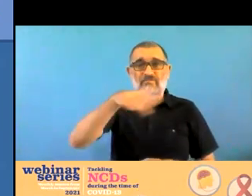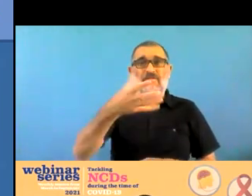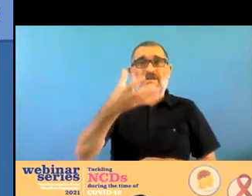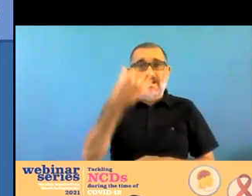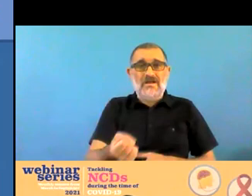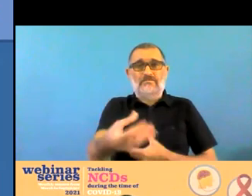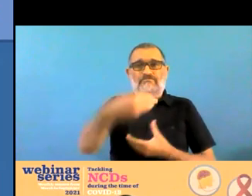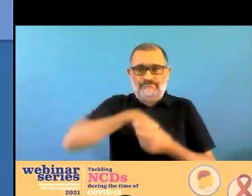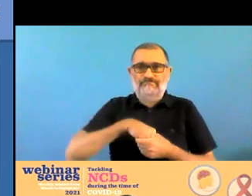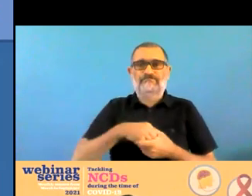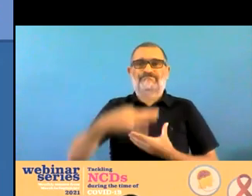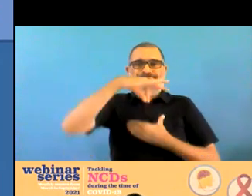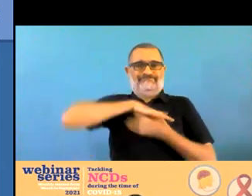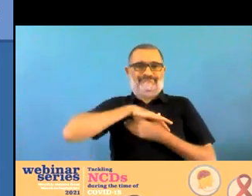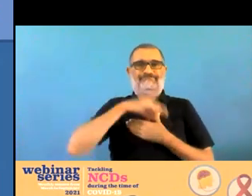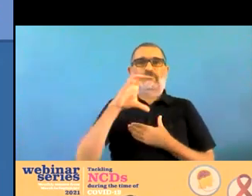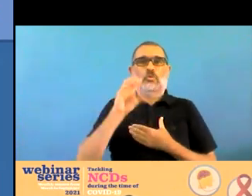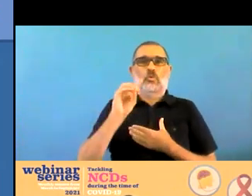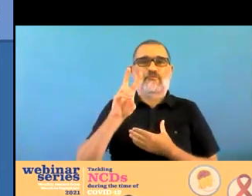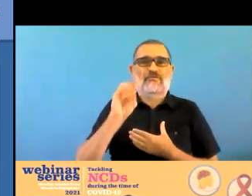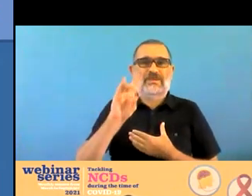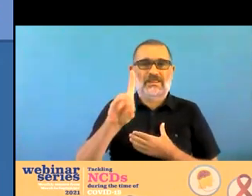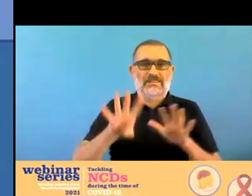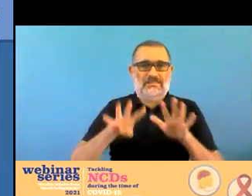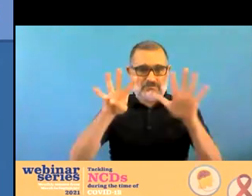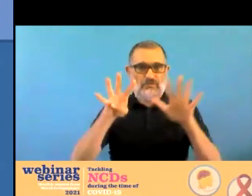once we get past the most acute moment